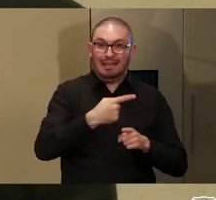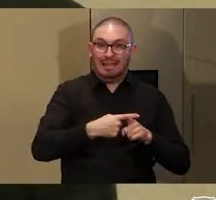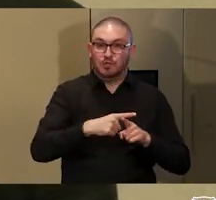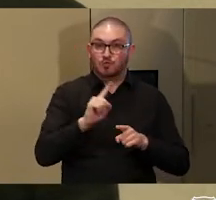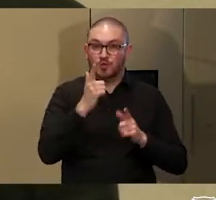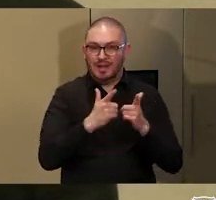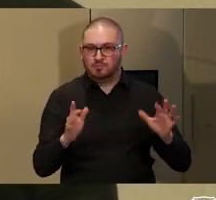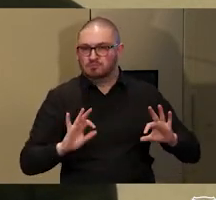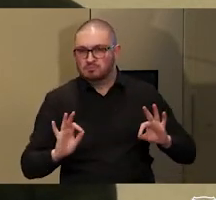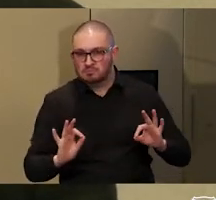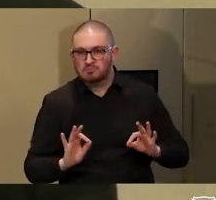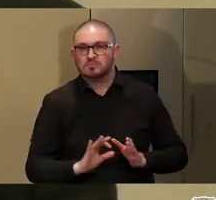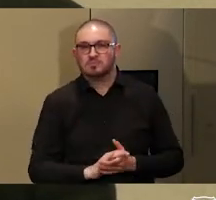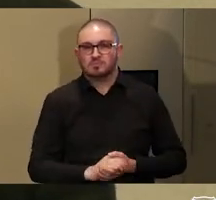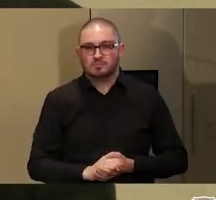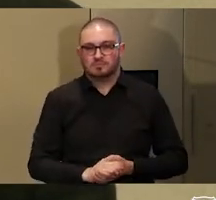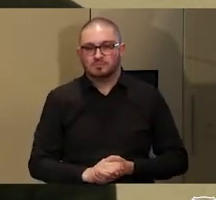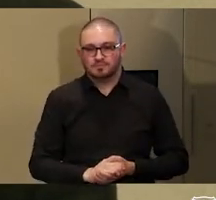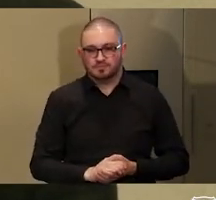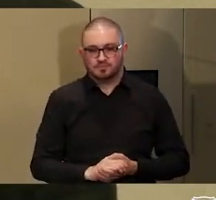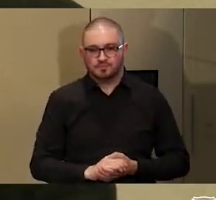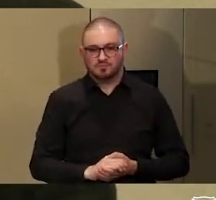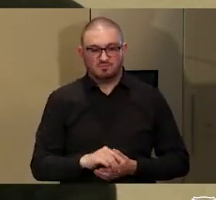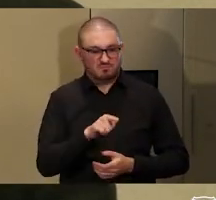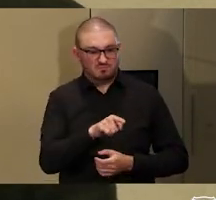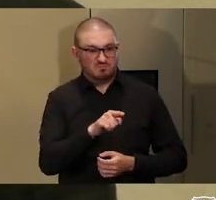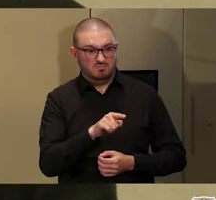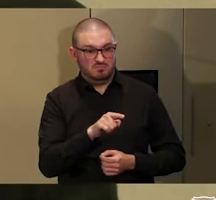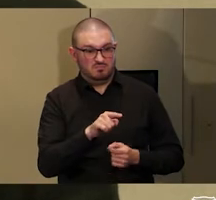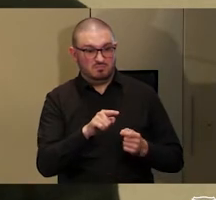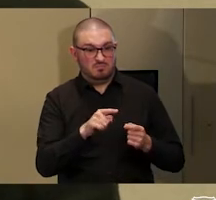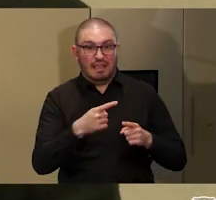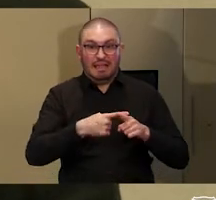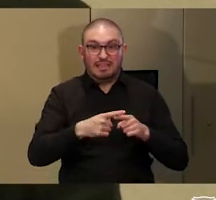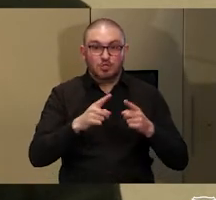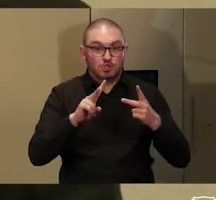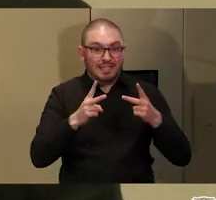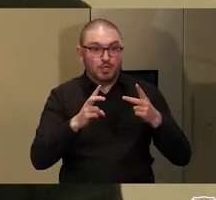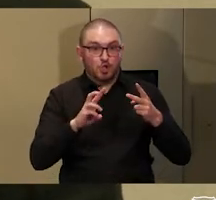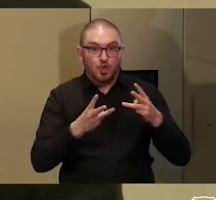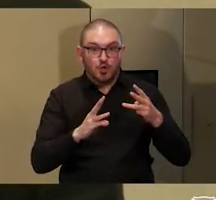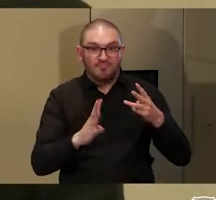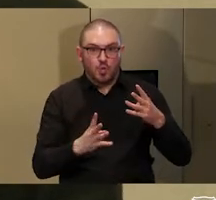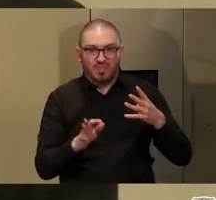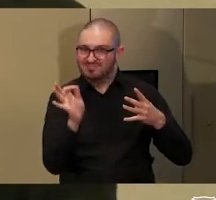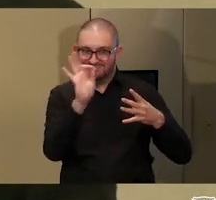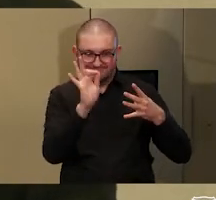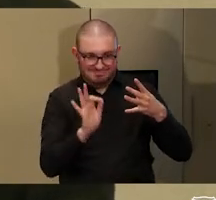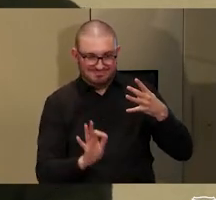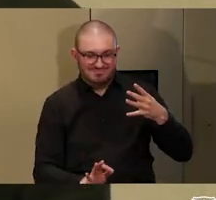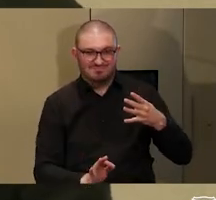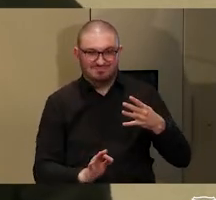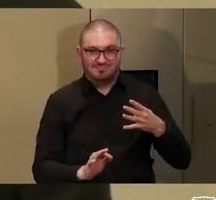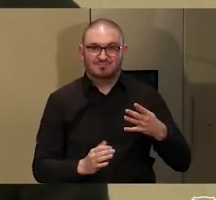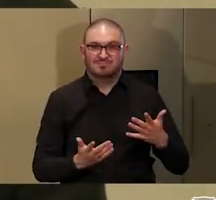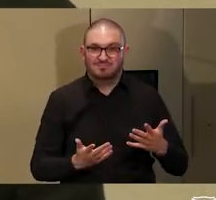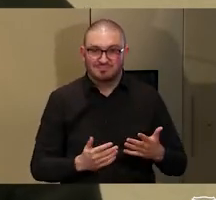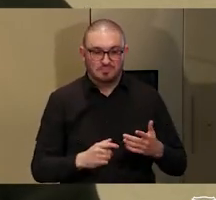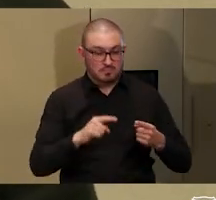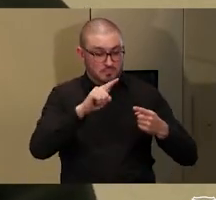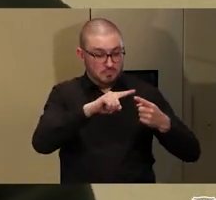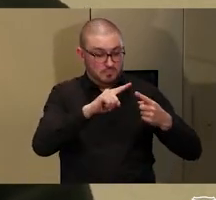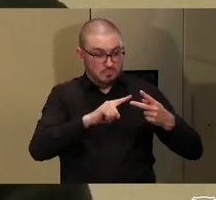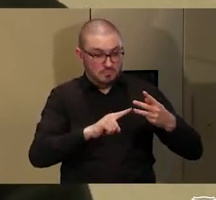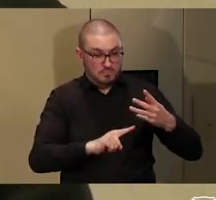language and in many cases don't speak English as their second, third or fourth language. They speak a